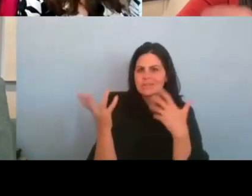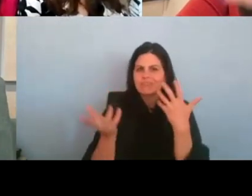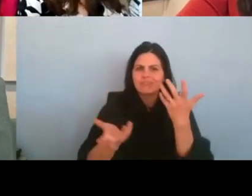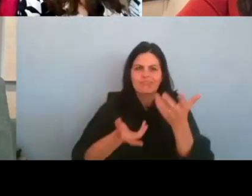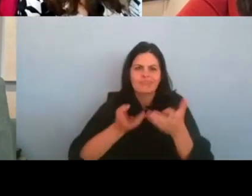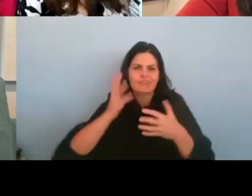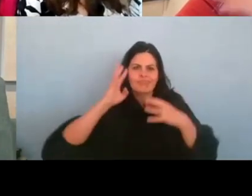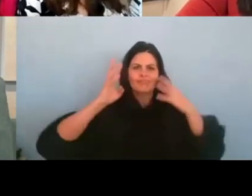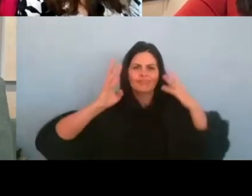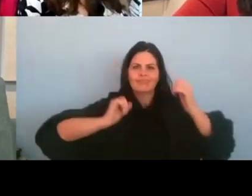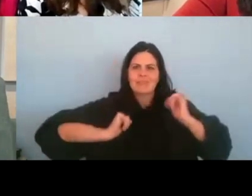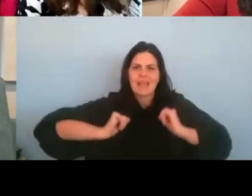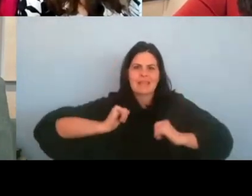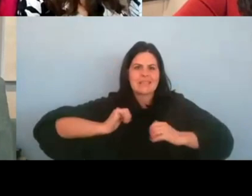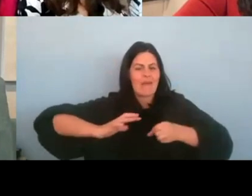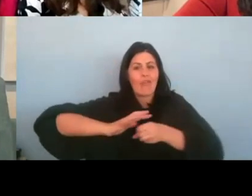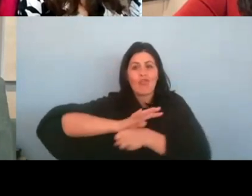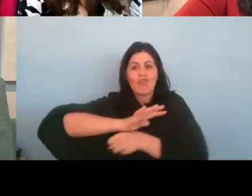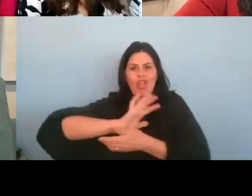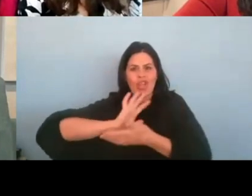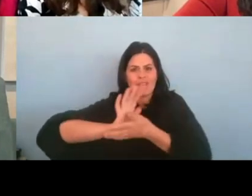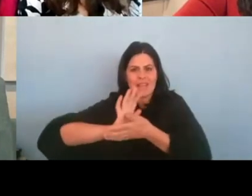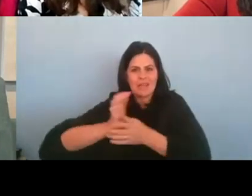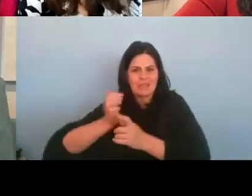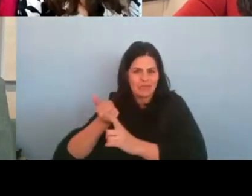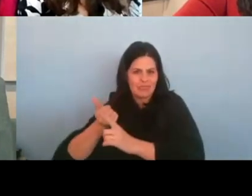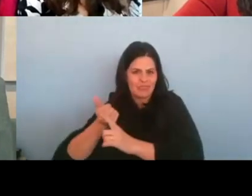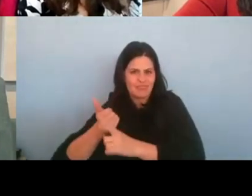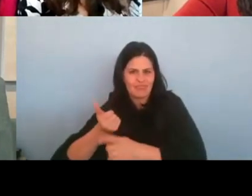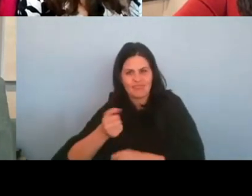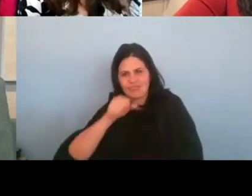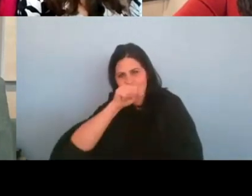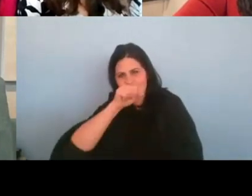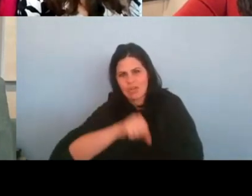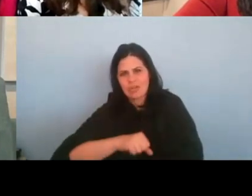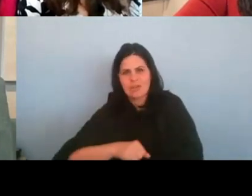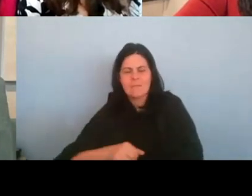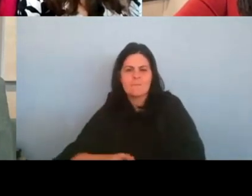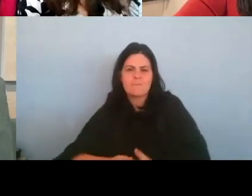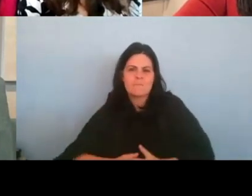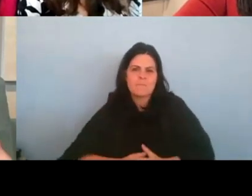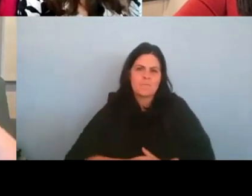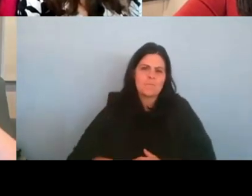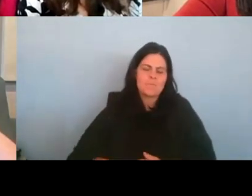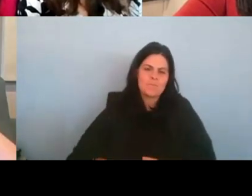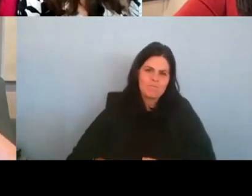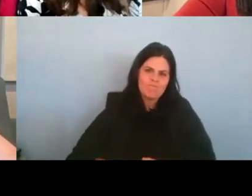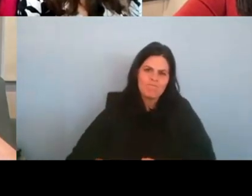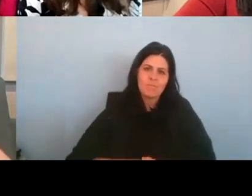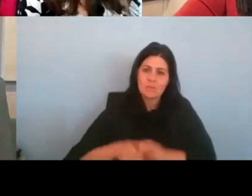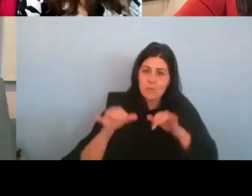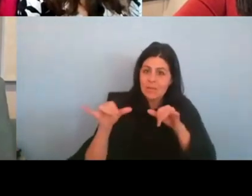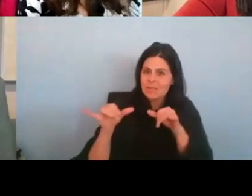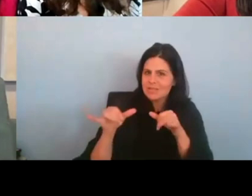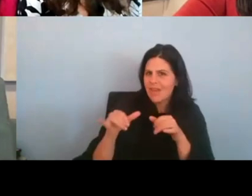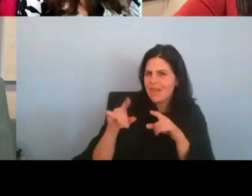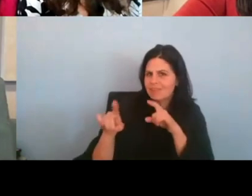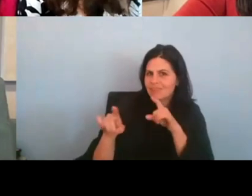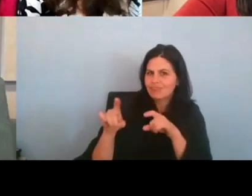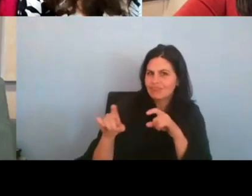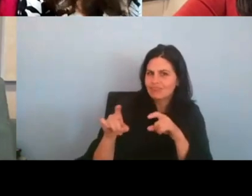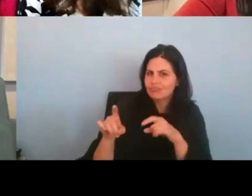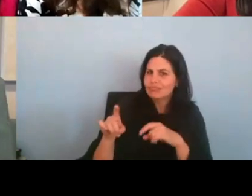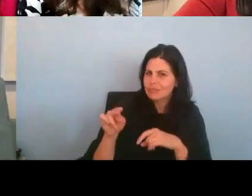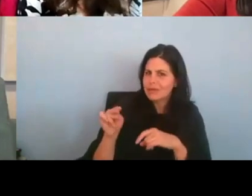films. I love that. So let's, let's stick with you for, for a minute, Naomi,